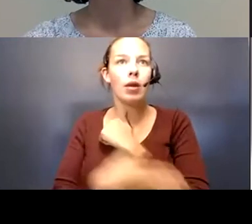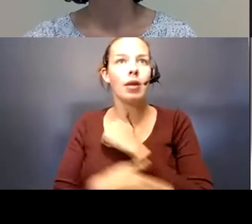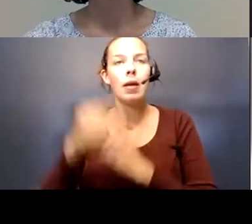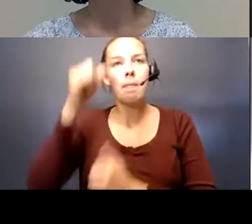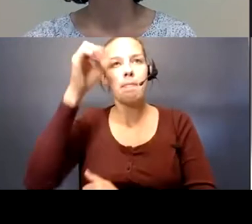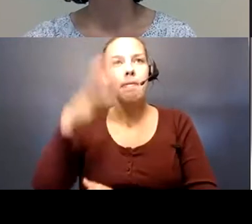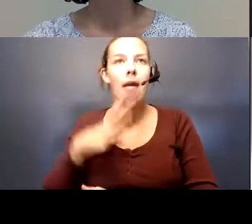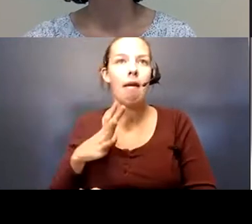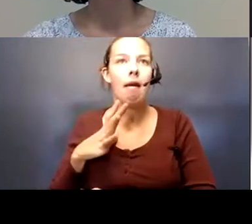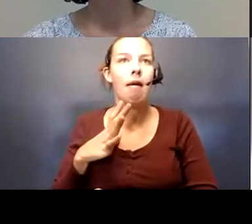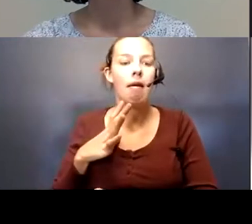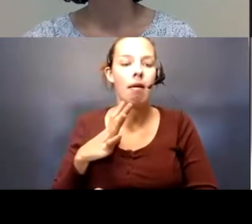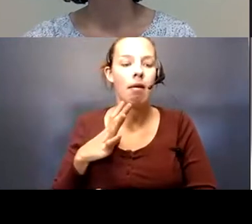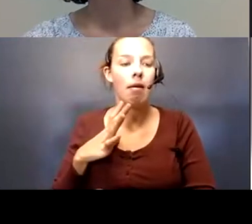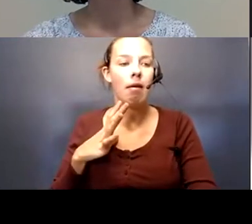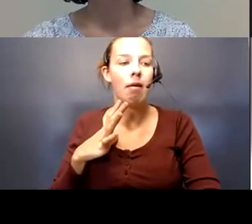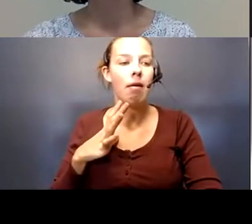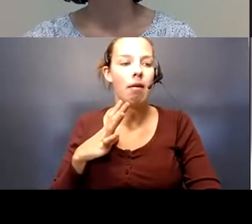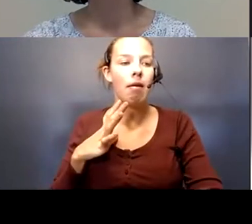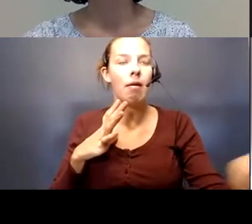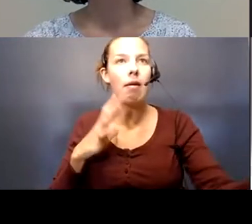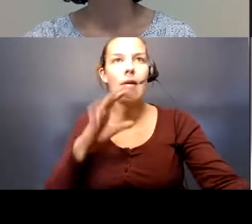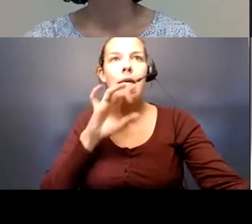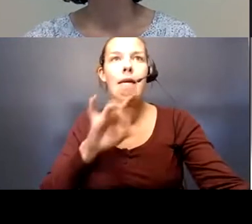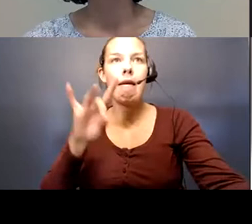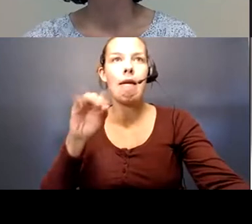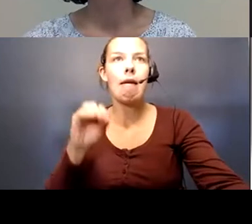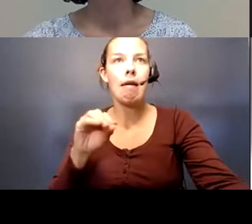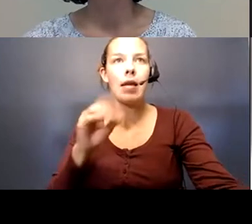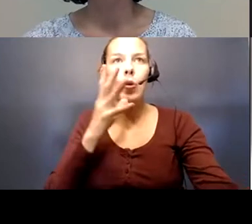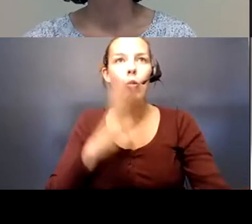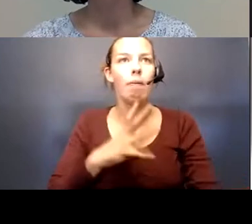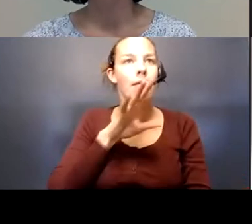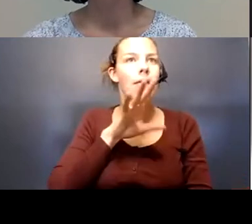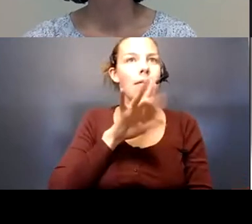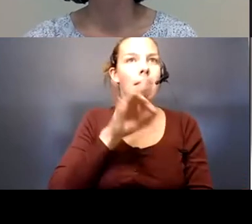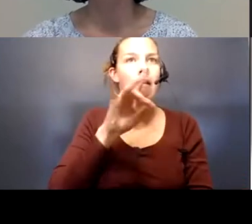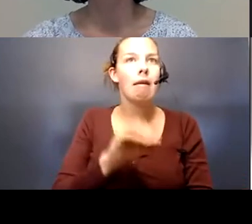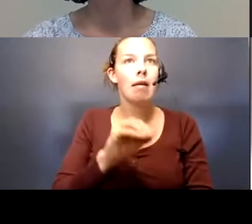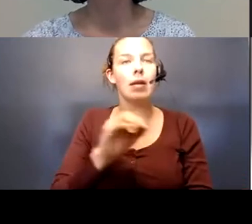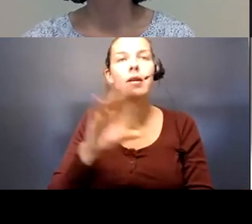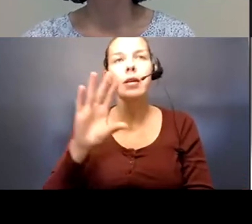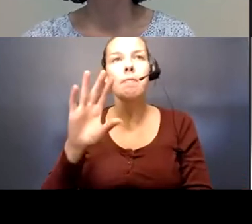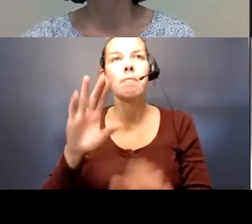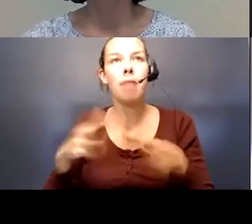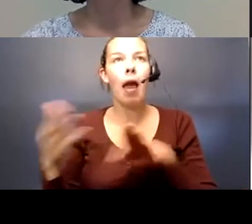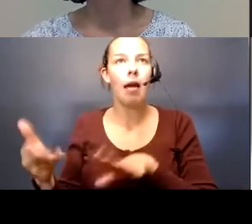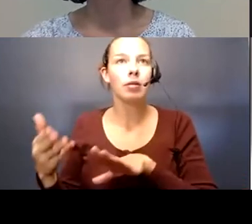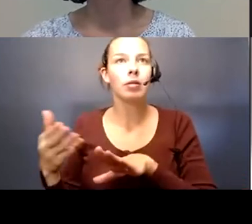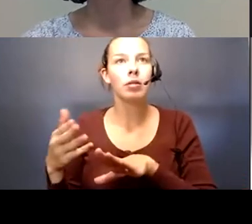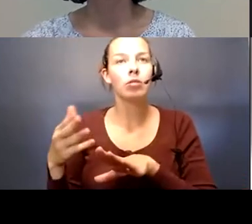in his 80s and a woman in her 80s have passed. And we offer our deepest